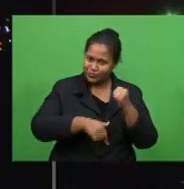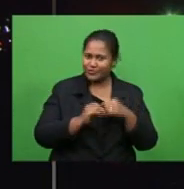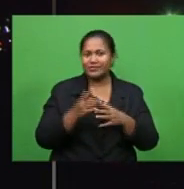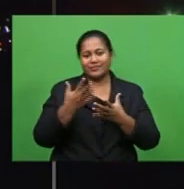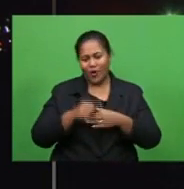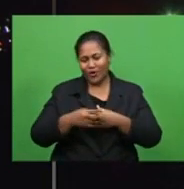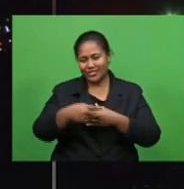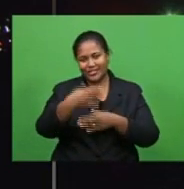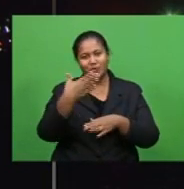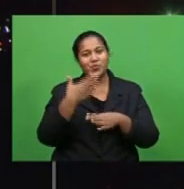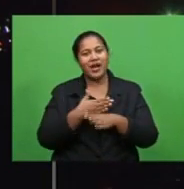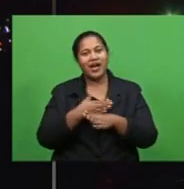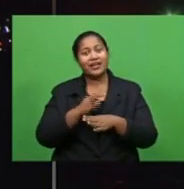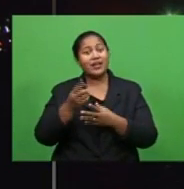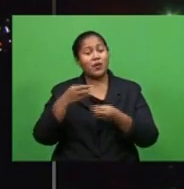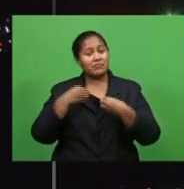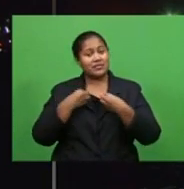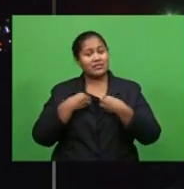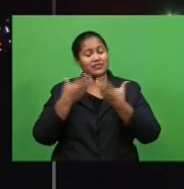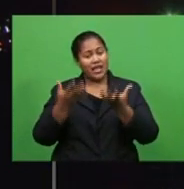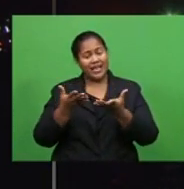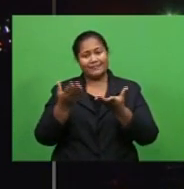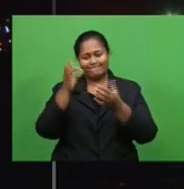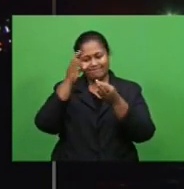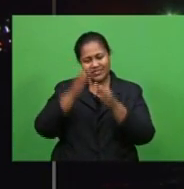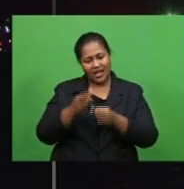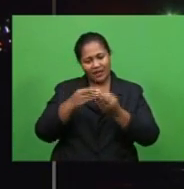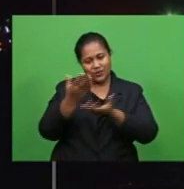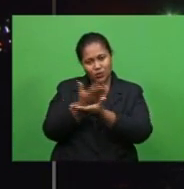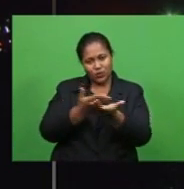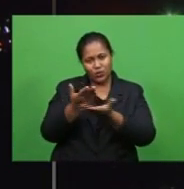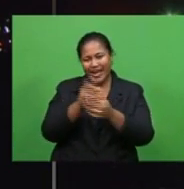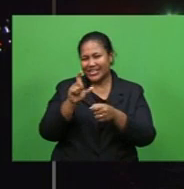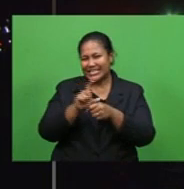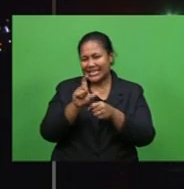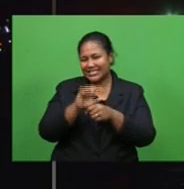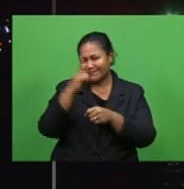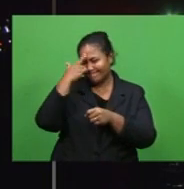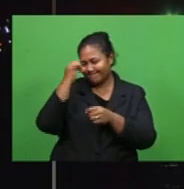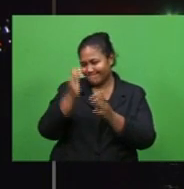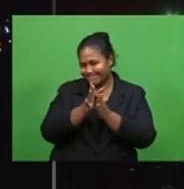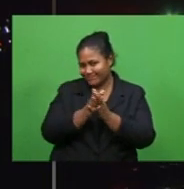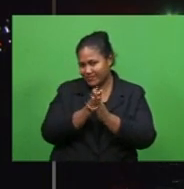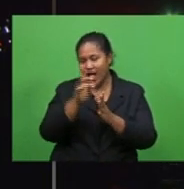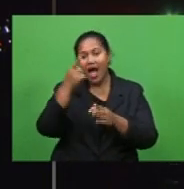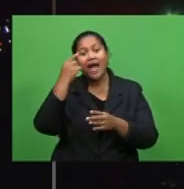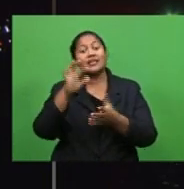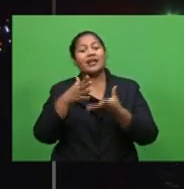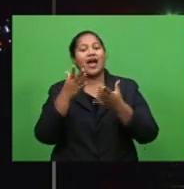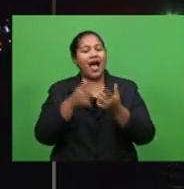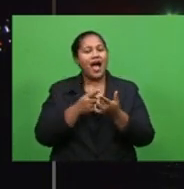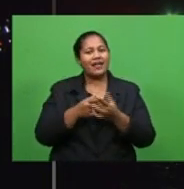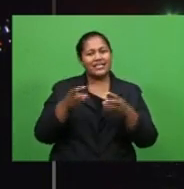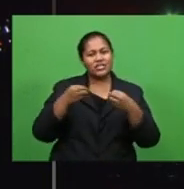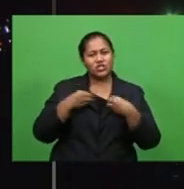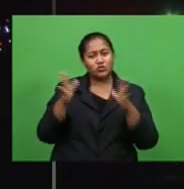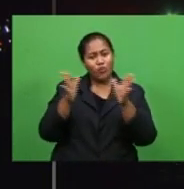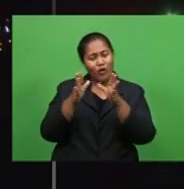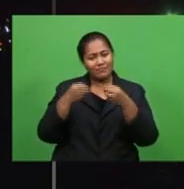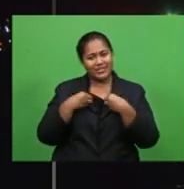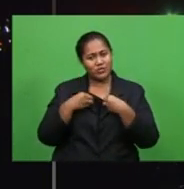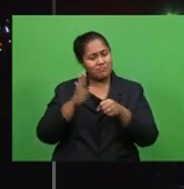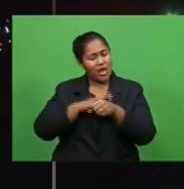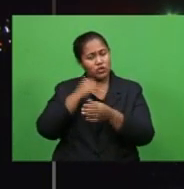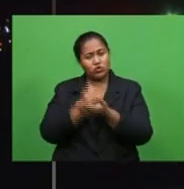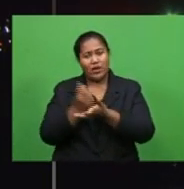small business operator has decided to collaborate on creative, unique products with other SMEs in the hopes of sharing the burden